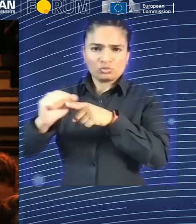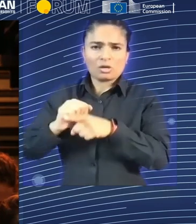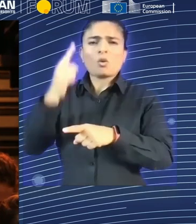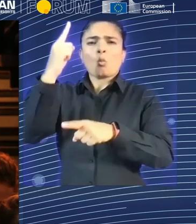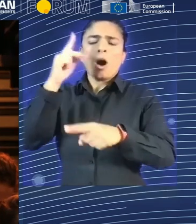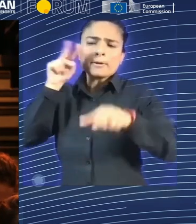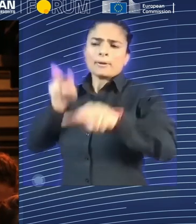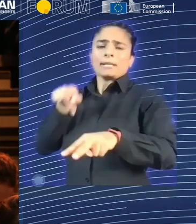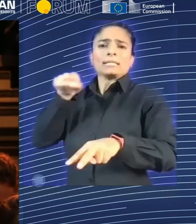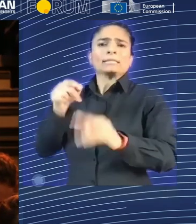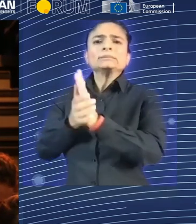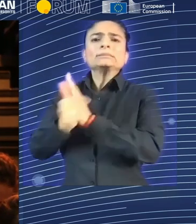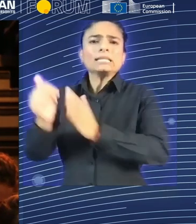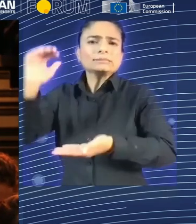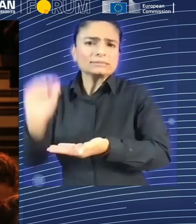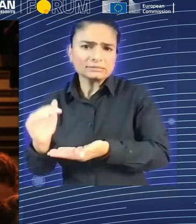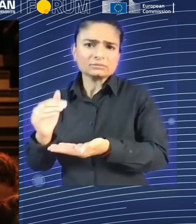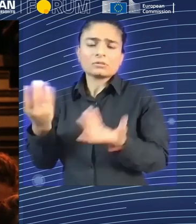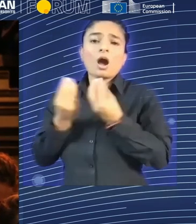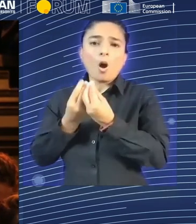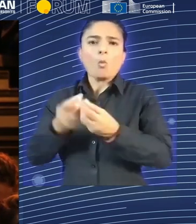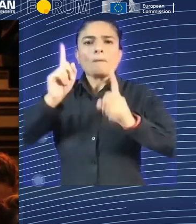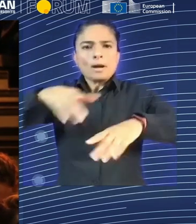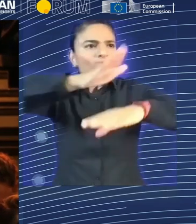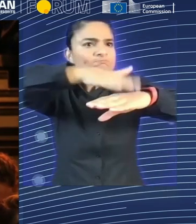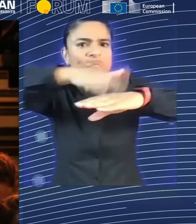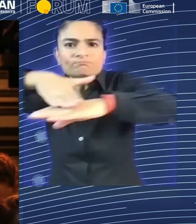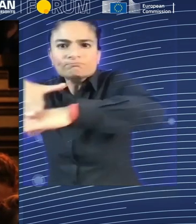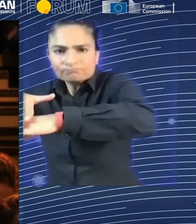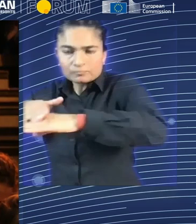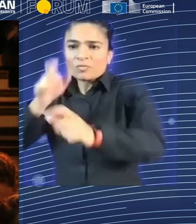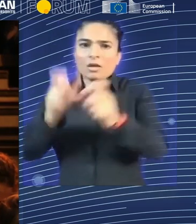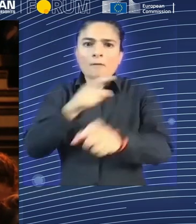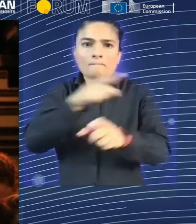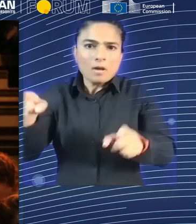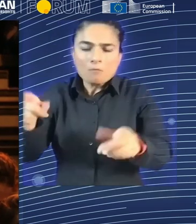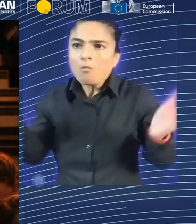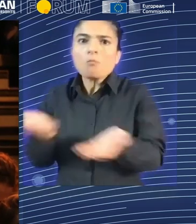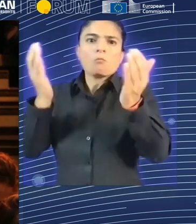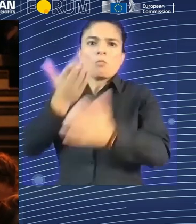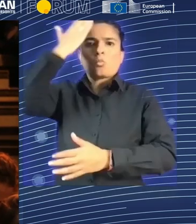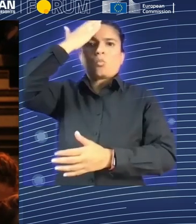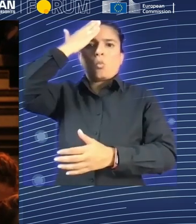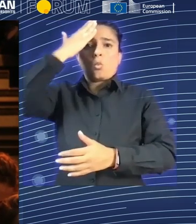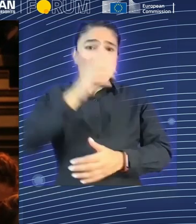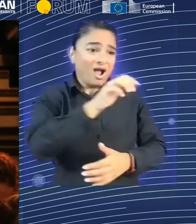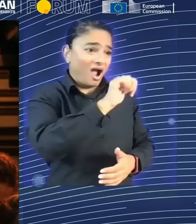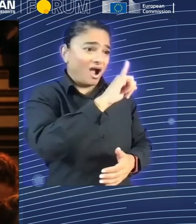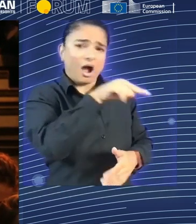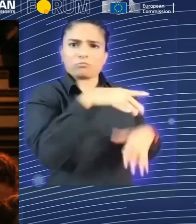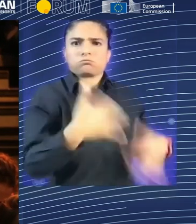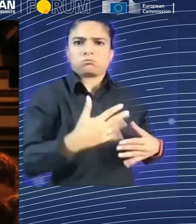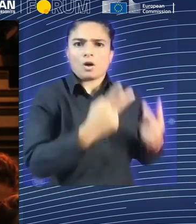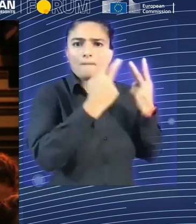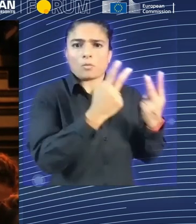the needs of the workers should be aware that they have, as is reflected through surveys from companies like PWC. But